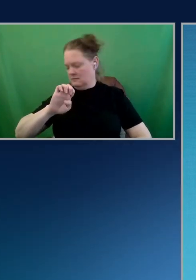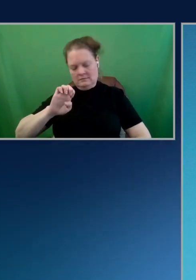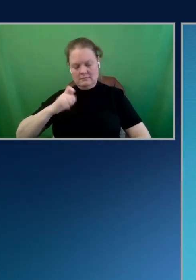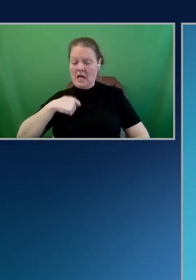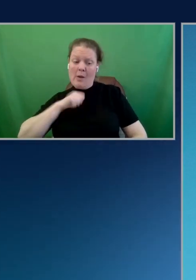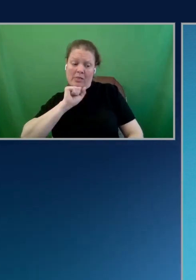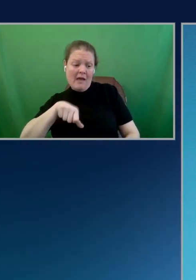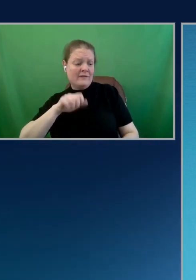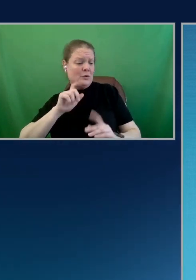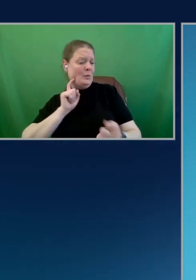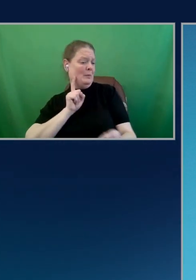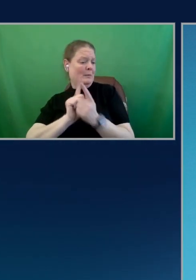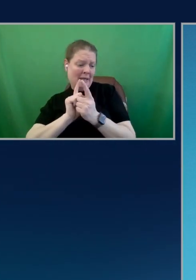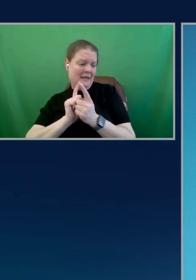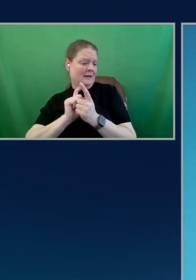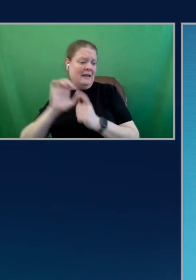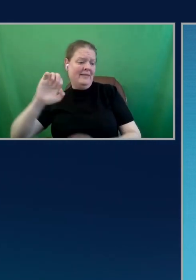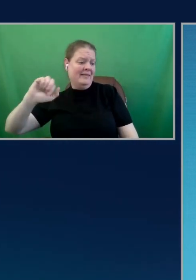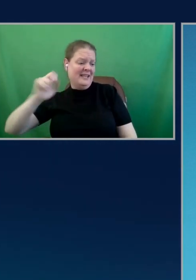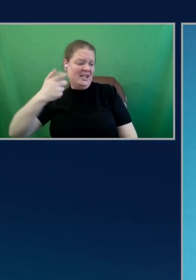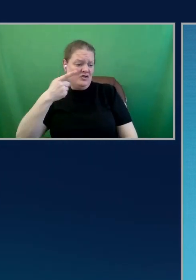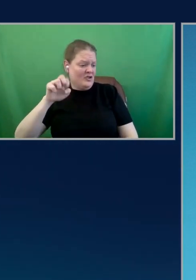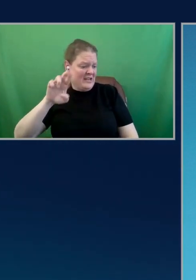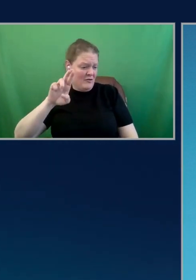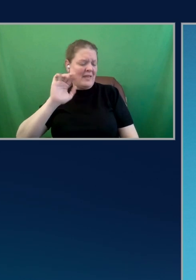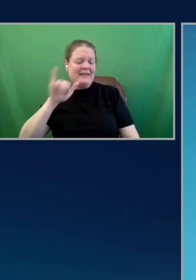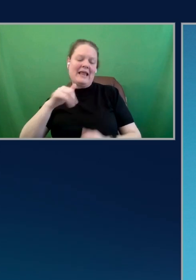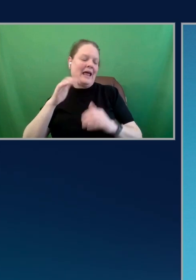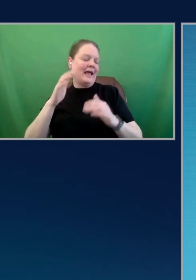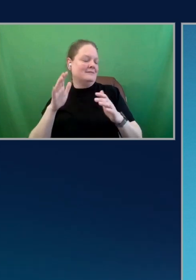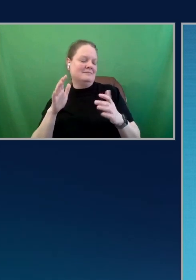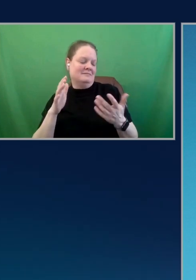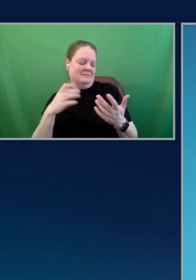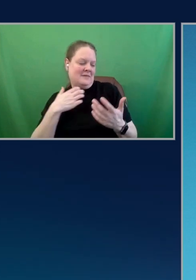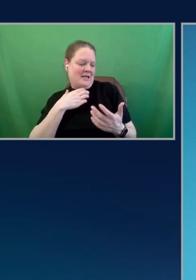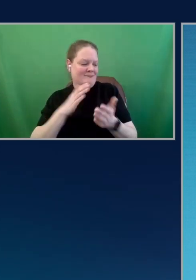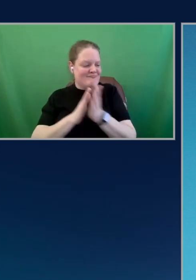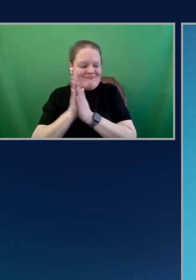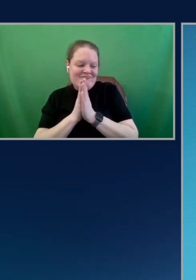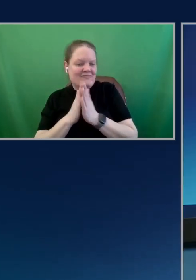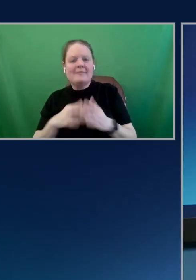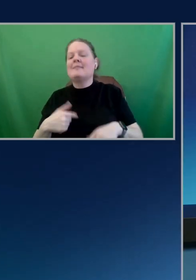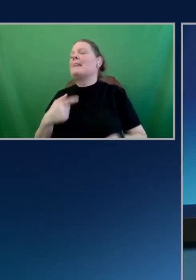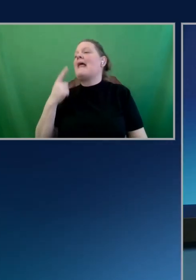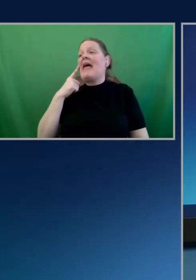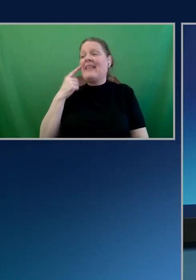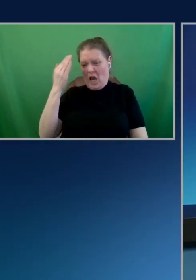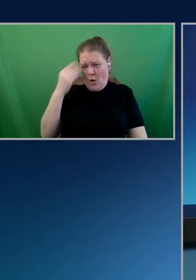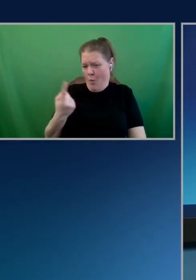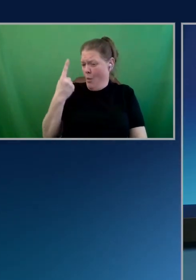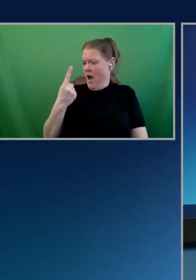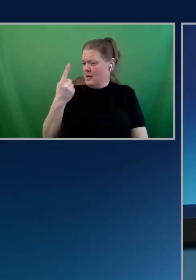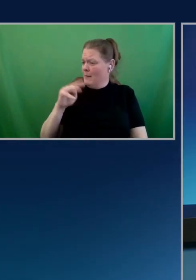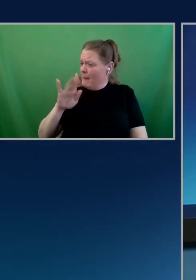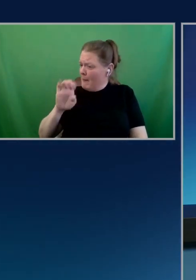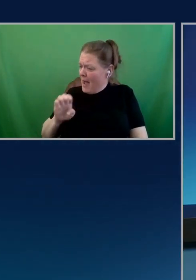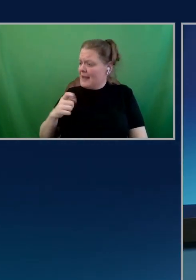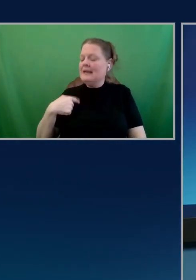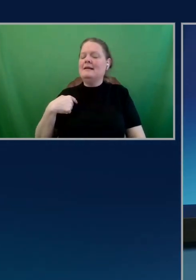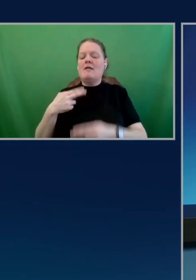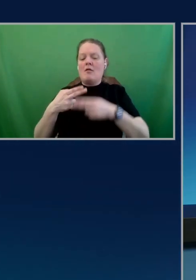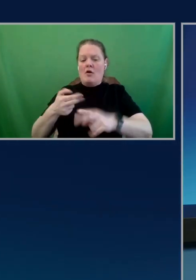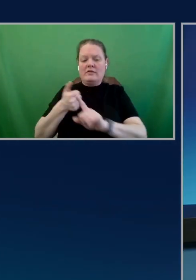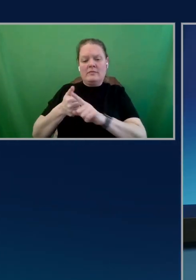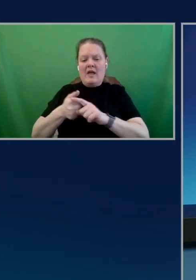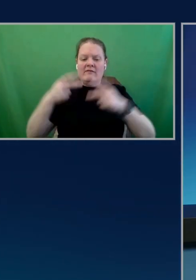engineer who had that passion. You haven't here. I think I know one, Mike. I mean, he does like, he calls himself the code gardener.